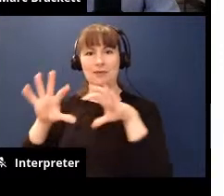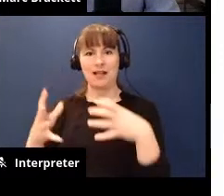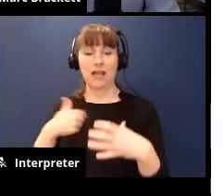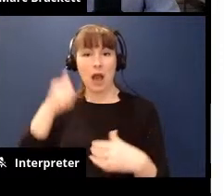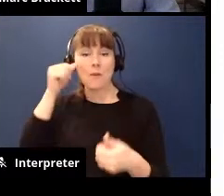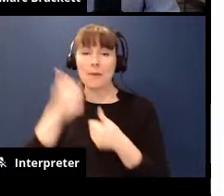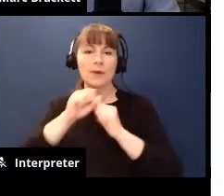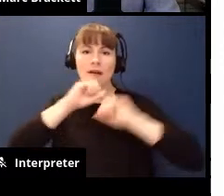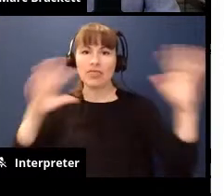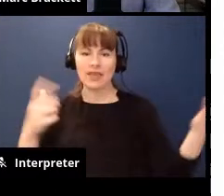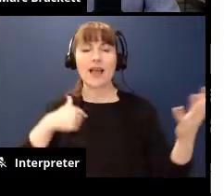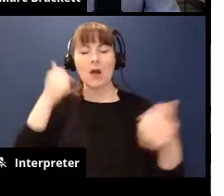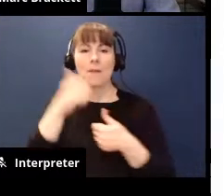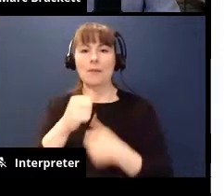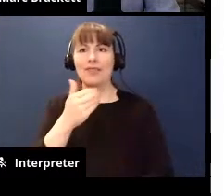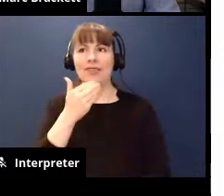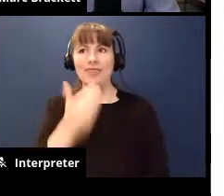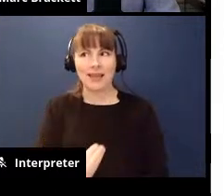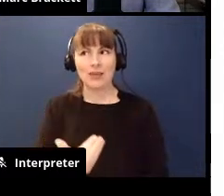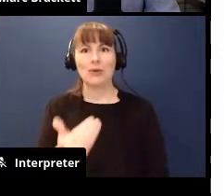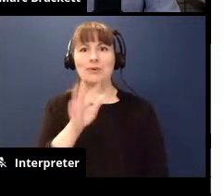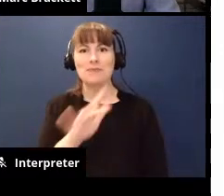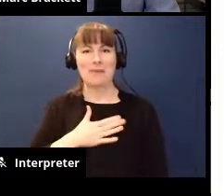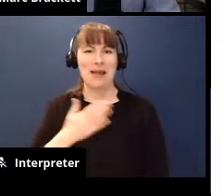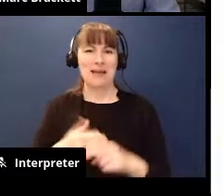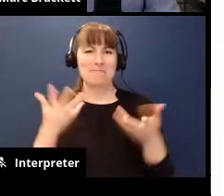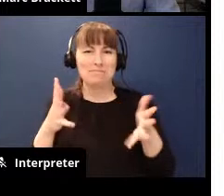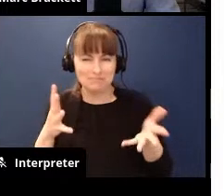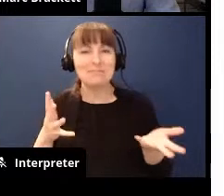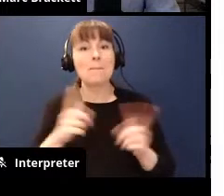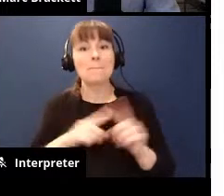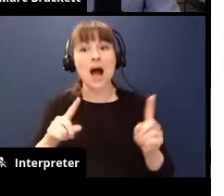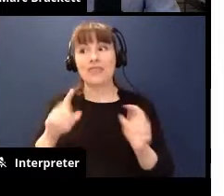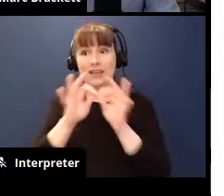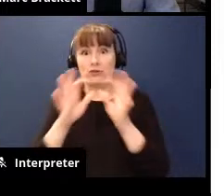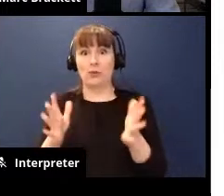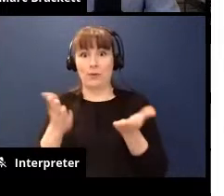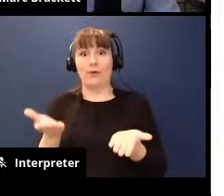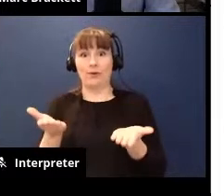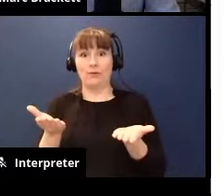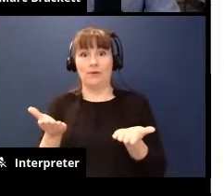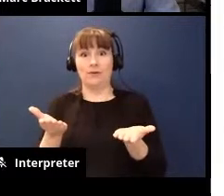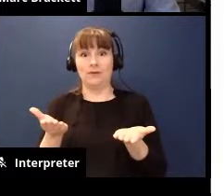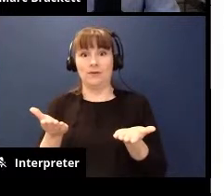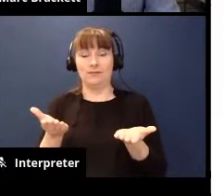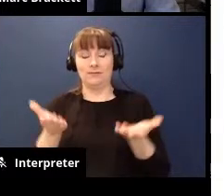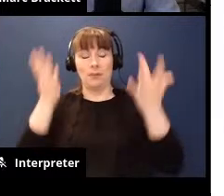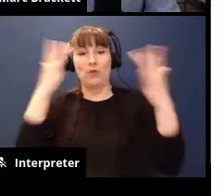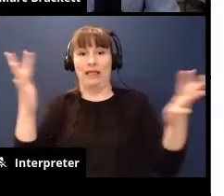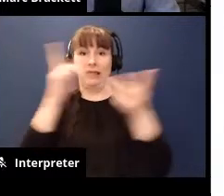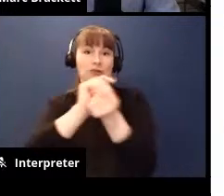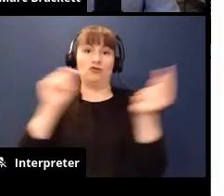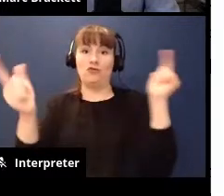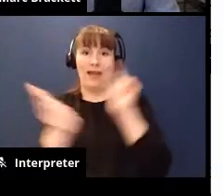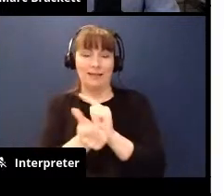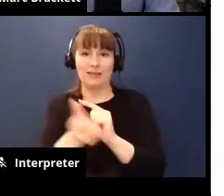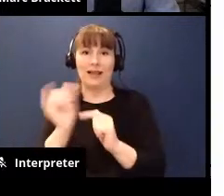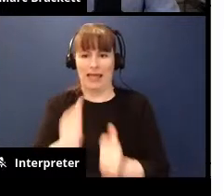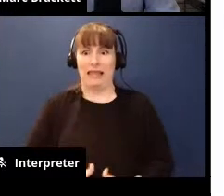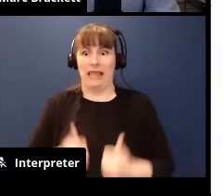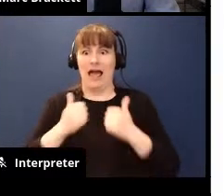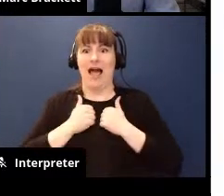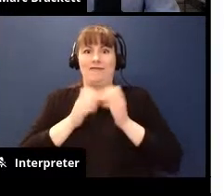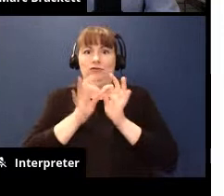none of it i remember like thank you and like how to spell my name whereas she is brilliantly translating like live